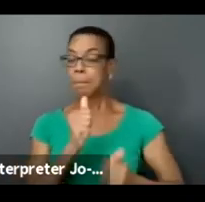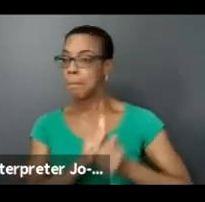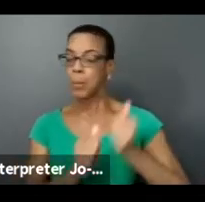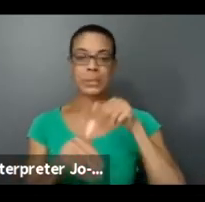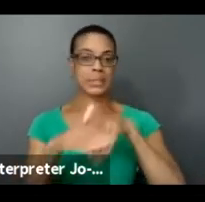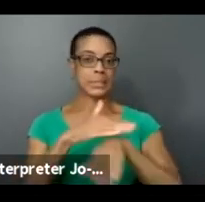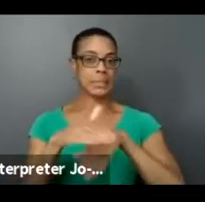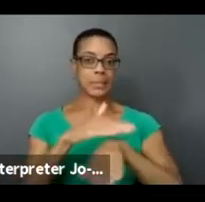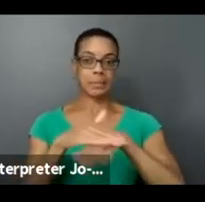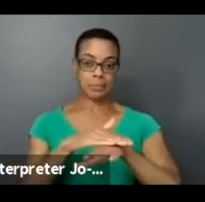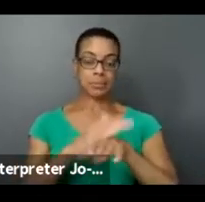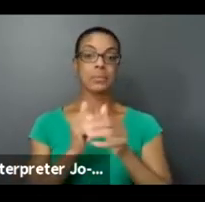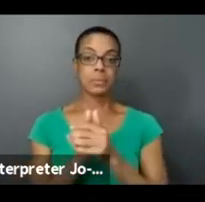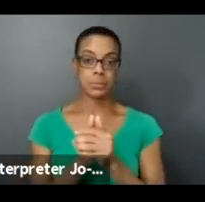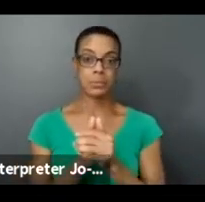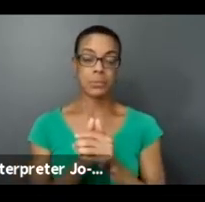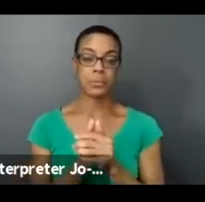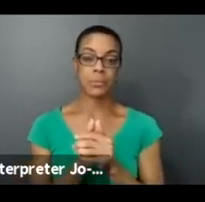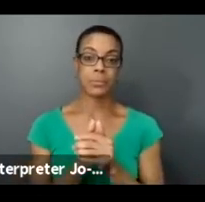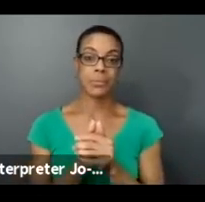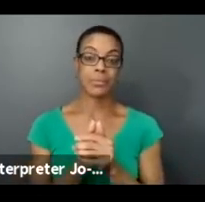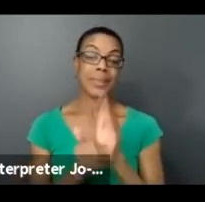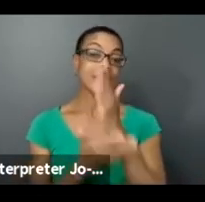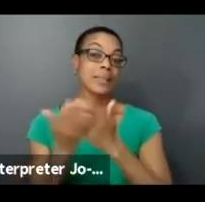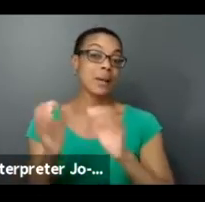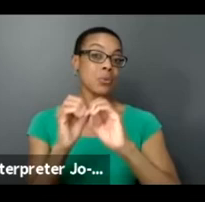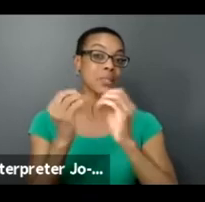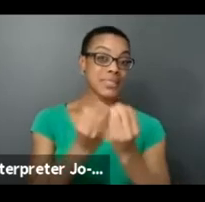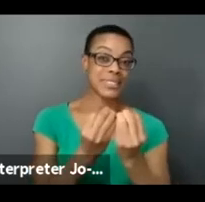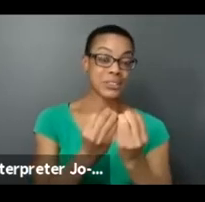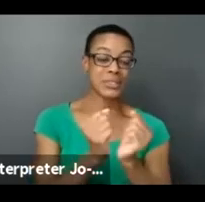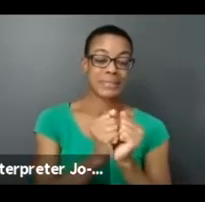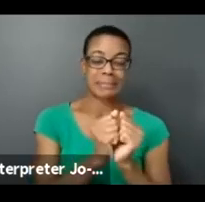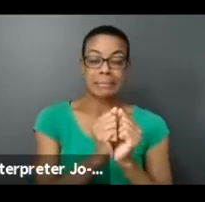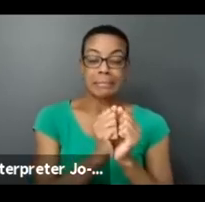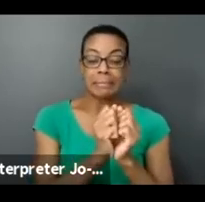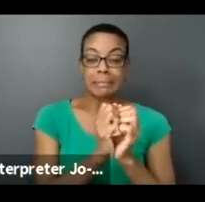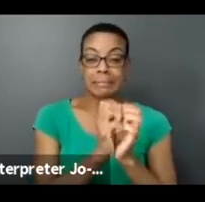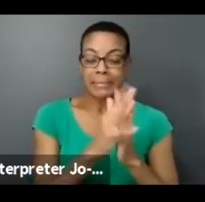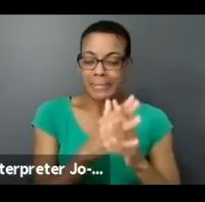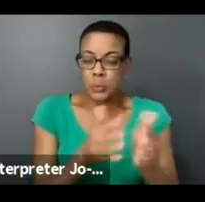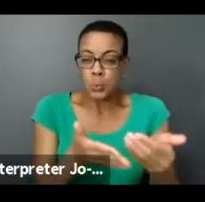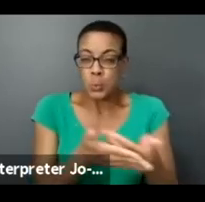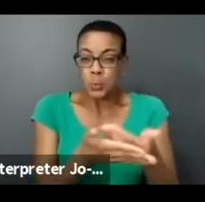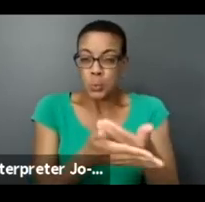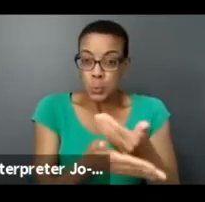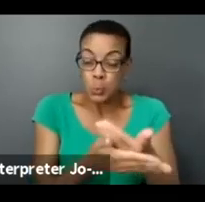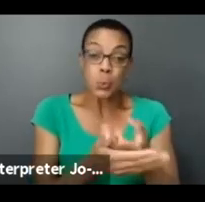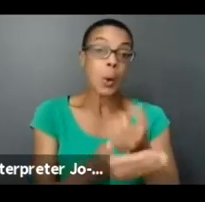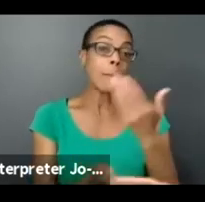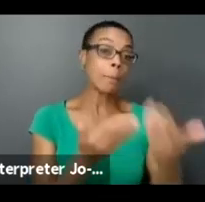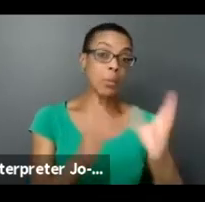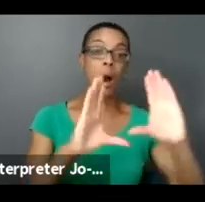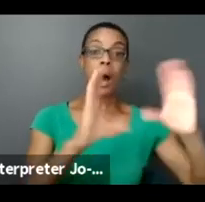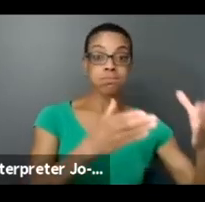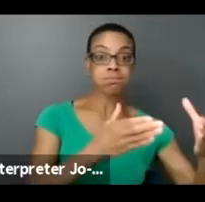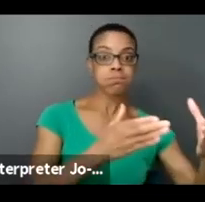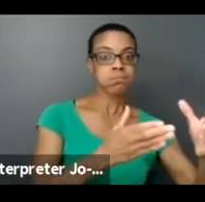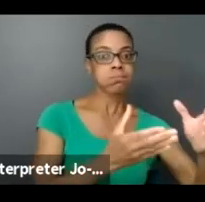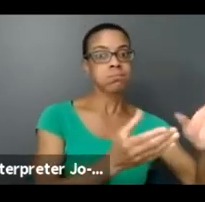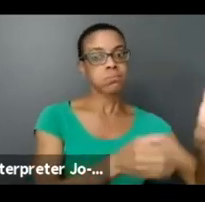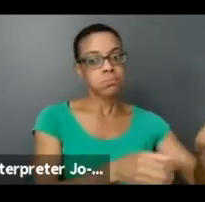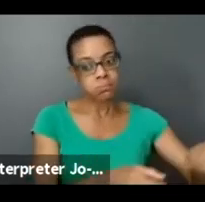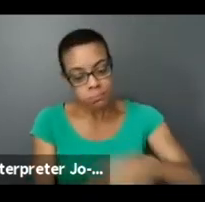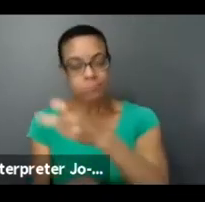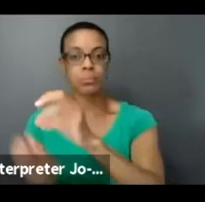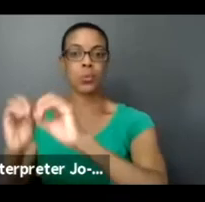to organizations who might be just getting their start or transitioning from collectives to you know